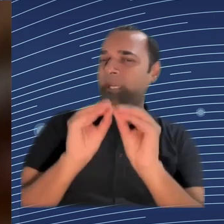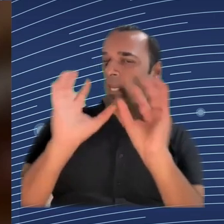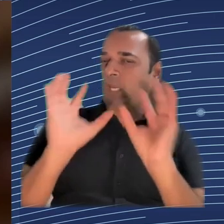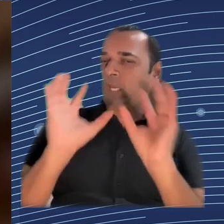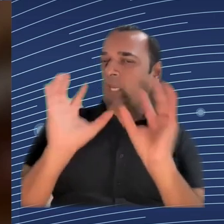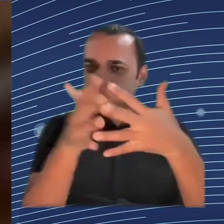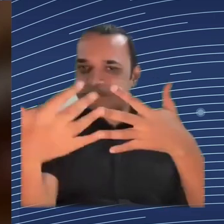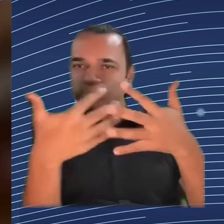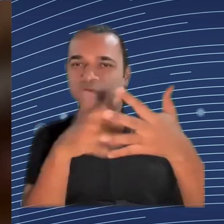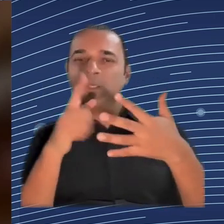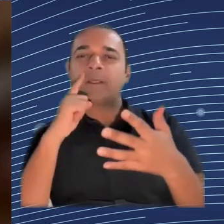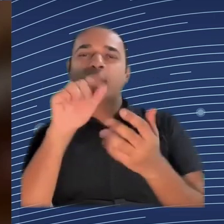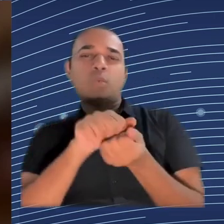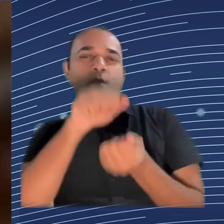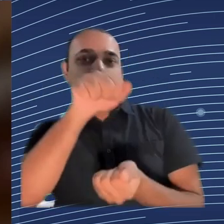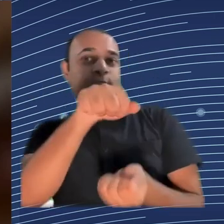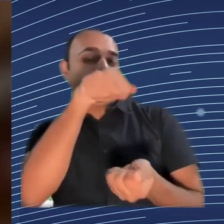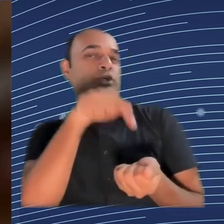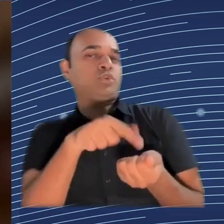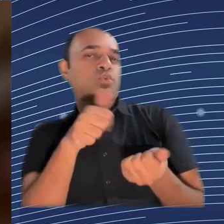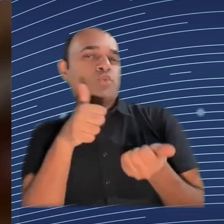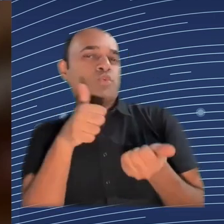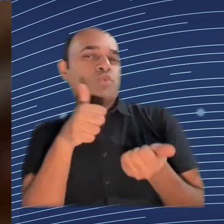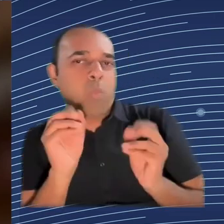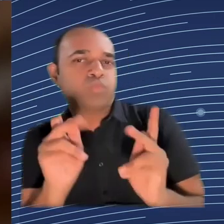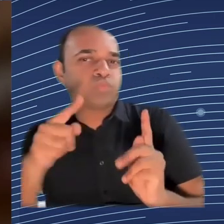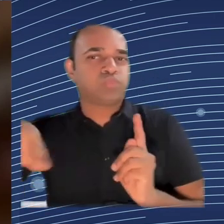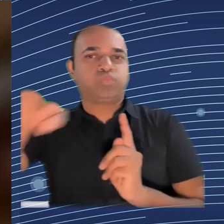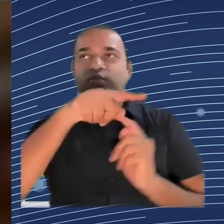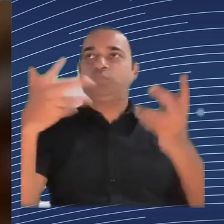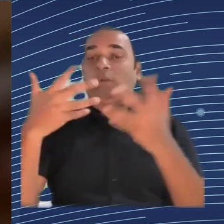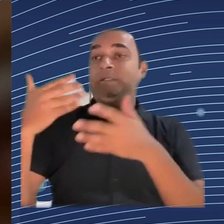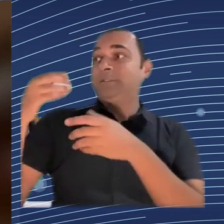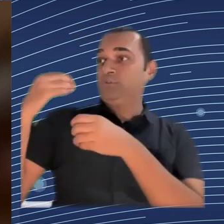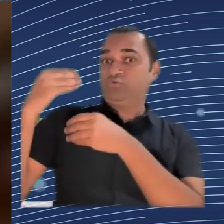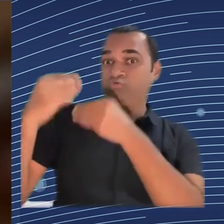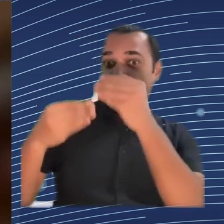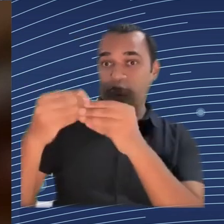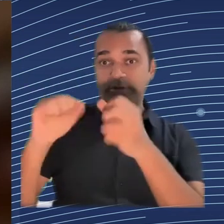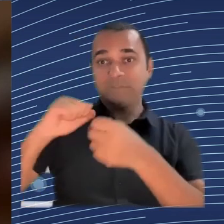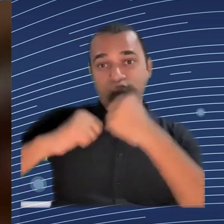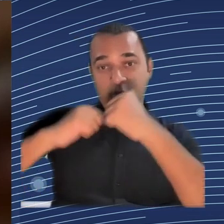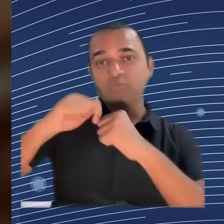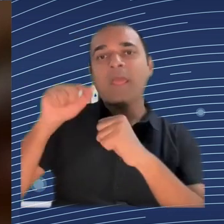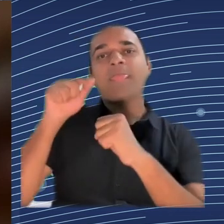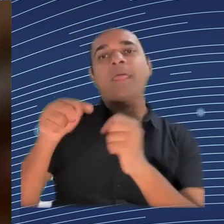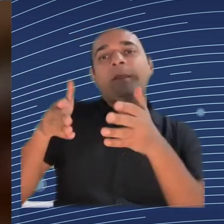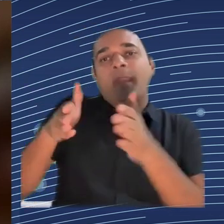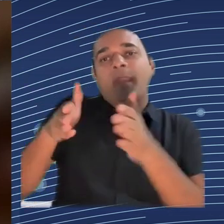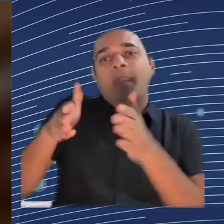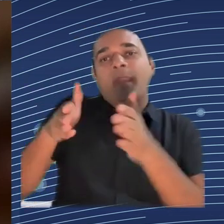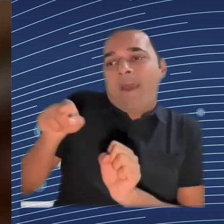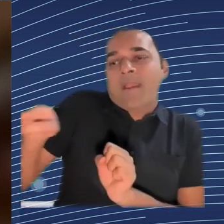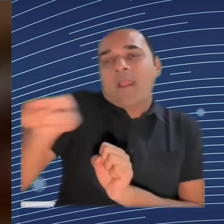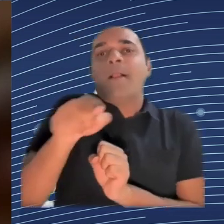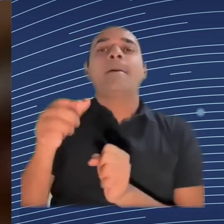to provide the necessary skills to worker representatives to be able to be involved in this kind of decision.